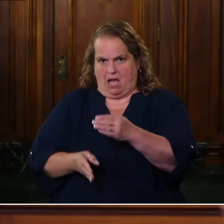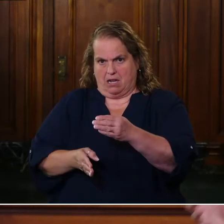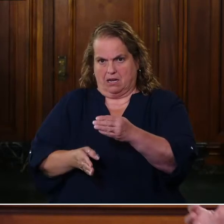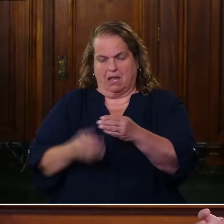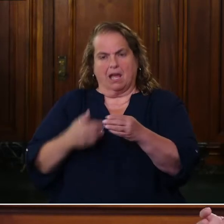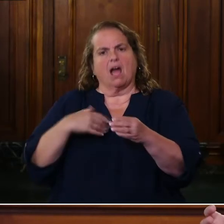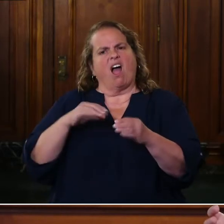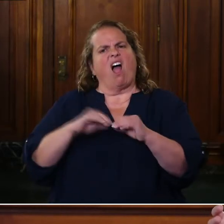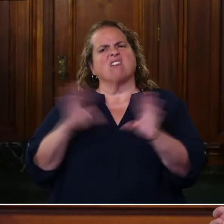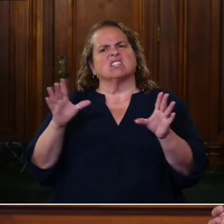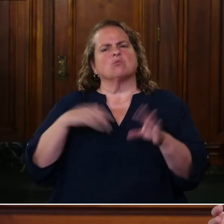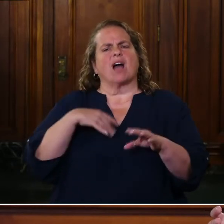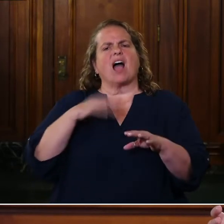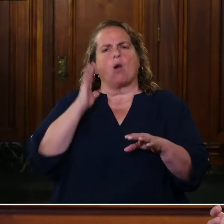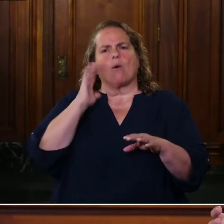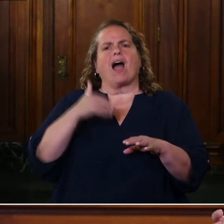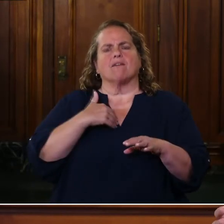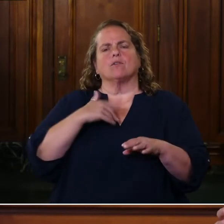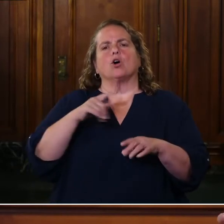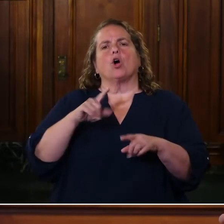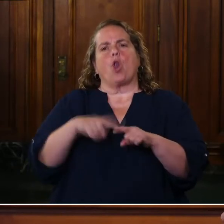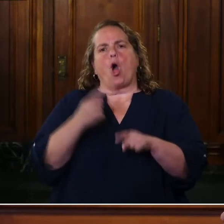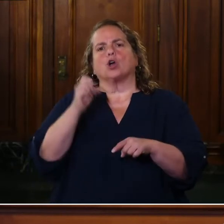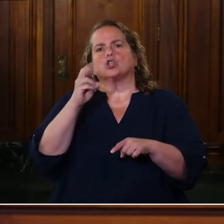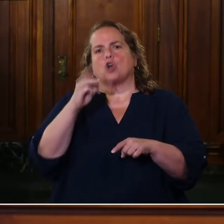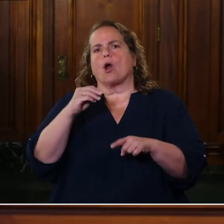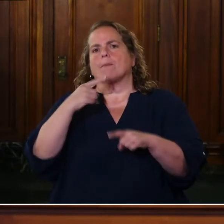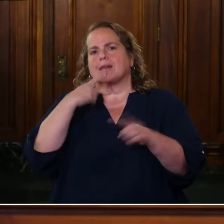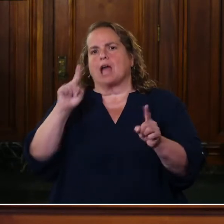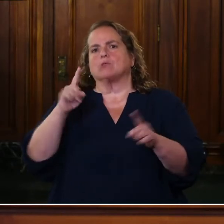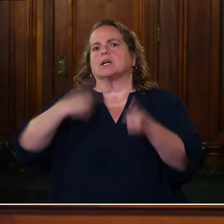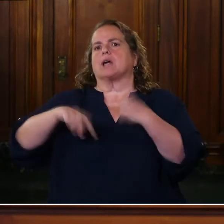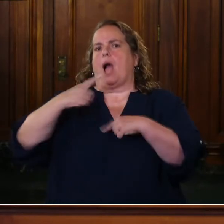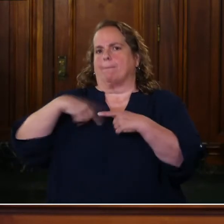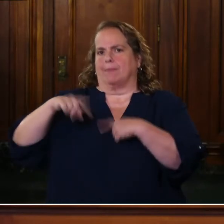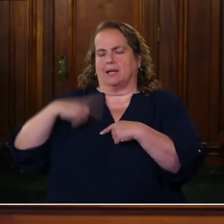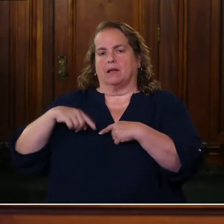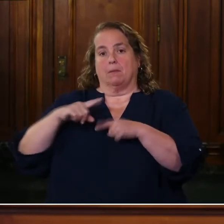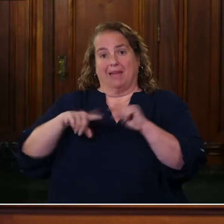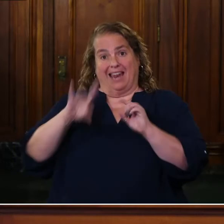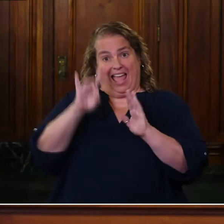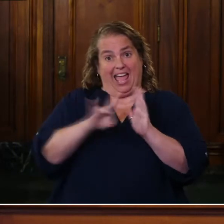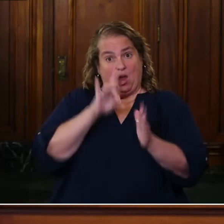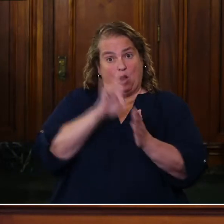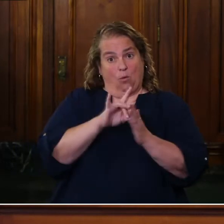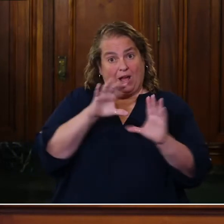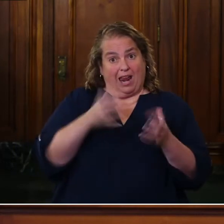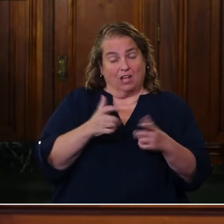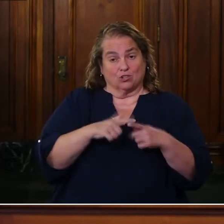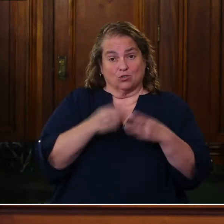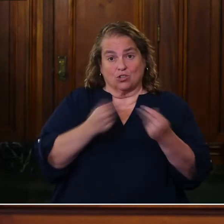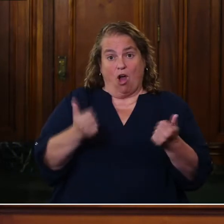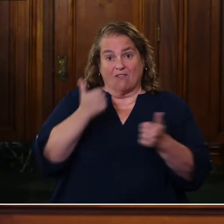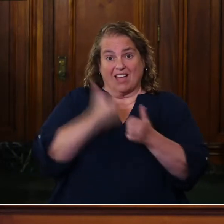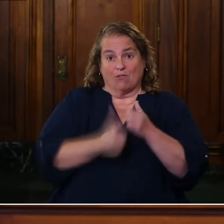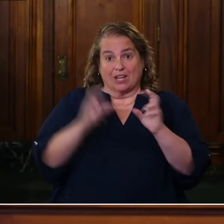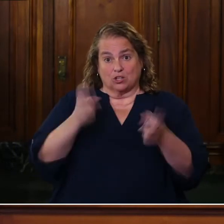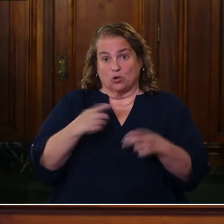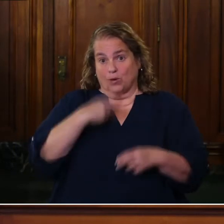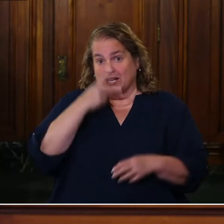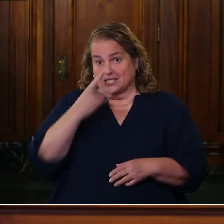obviously we're going to have longer term announcements that come up. Is, is that, is an eight hour course enough to solve every issue we see out there? No.